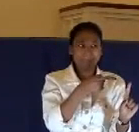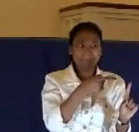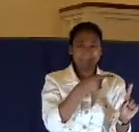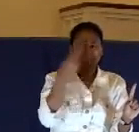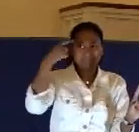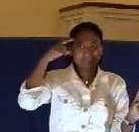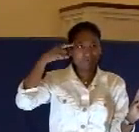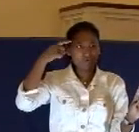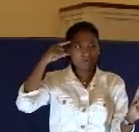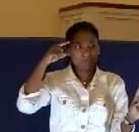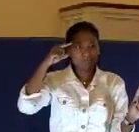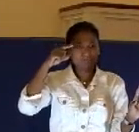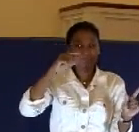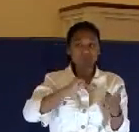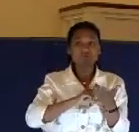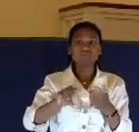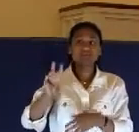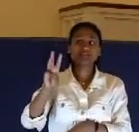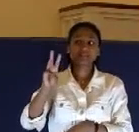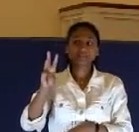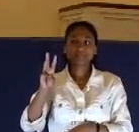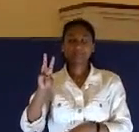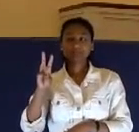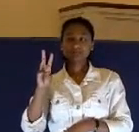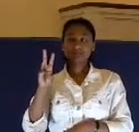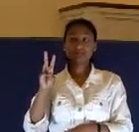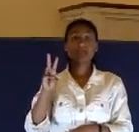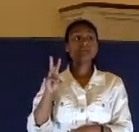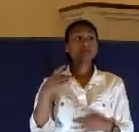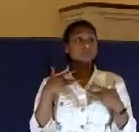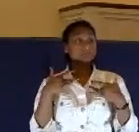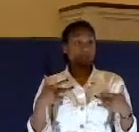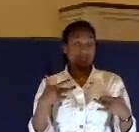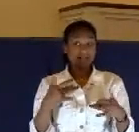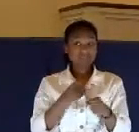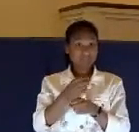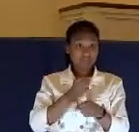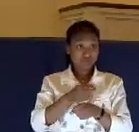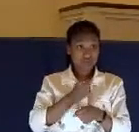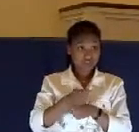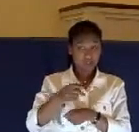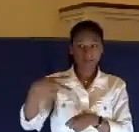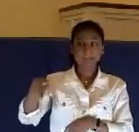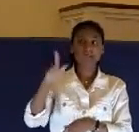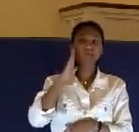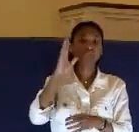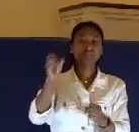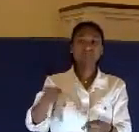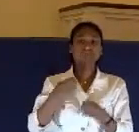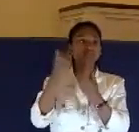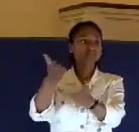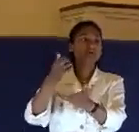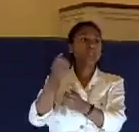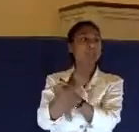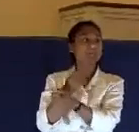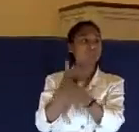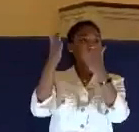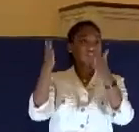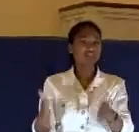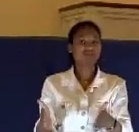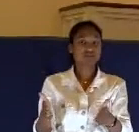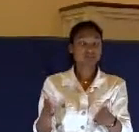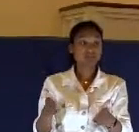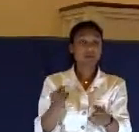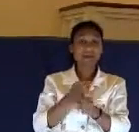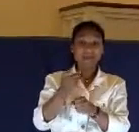But look at verse 6. Now, at that feast, he released unto them one prisoner, whomsoever they desired. In other words, each year the